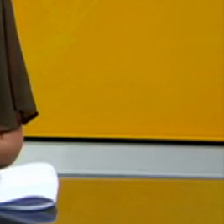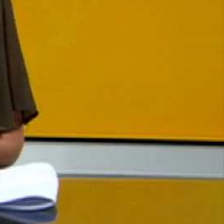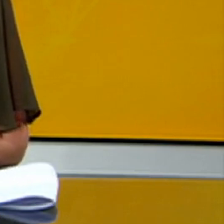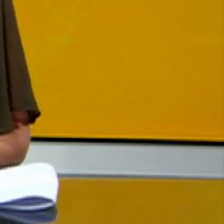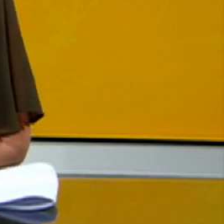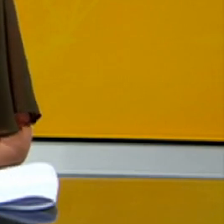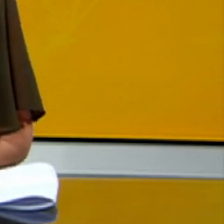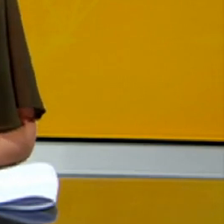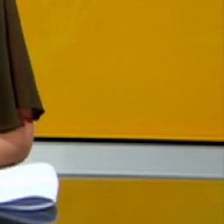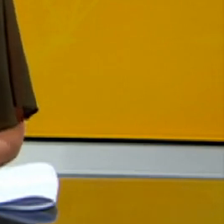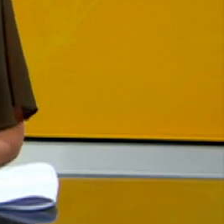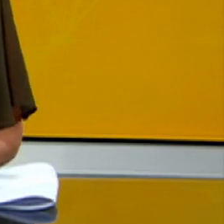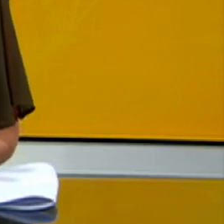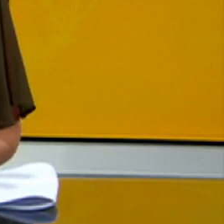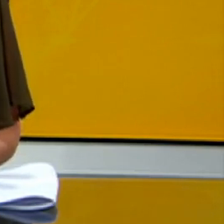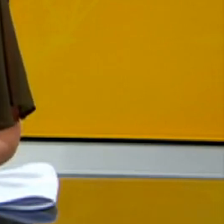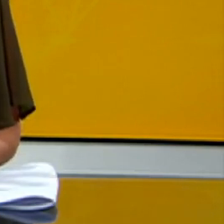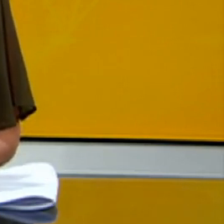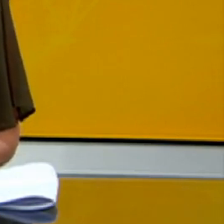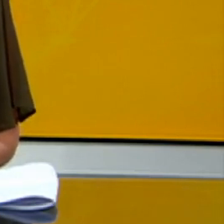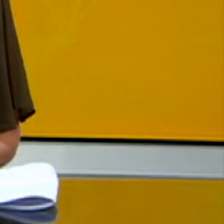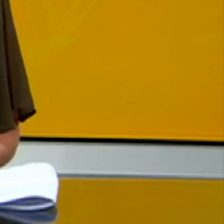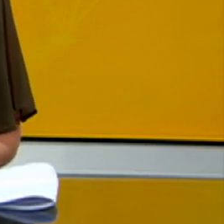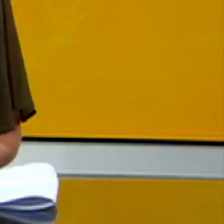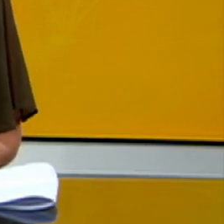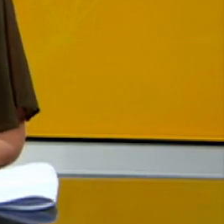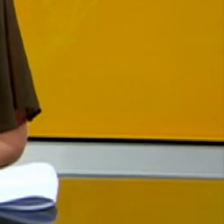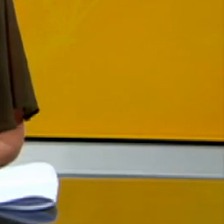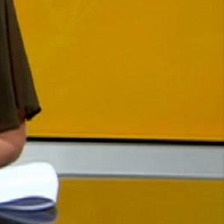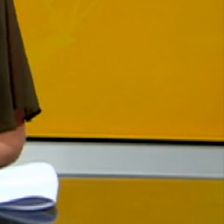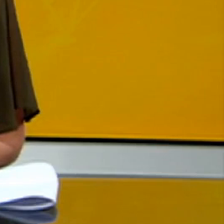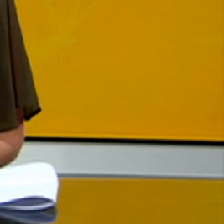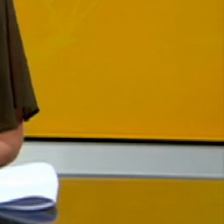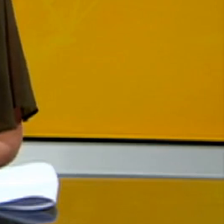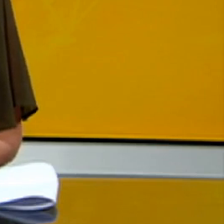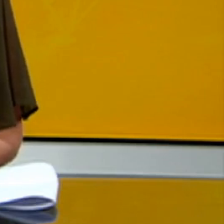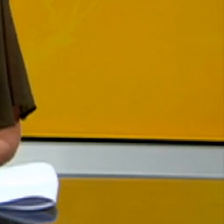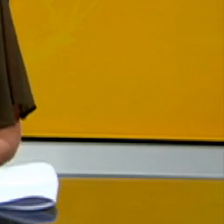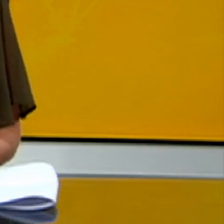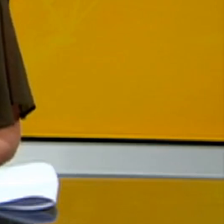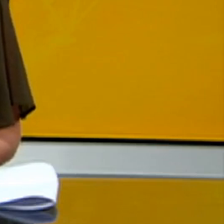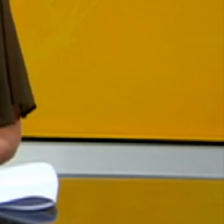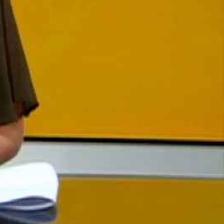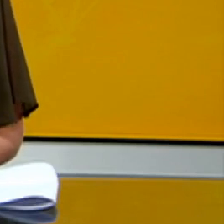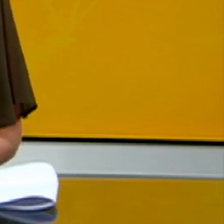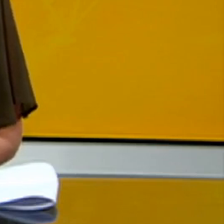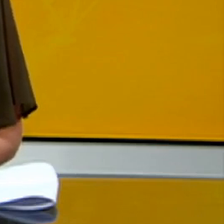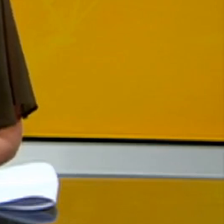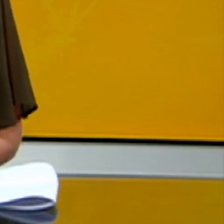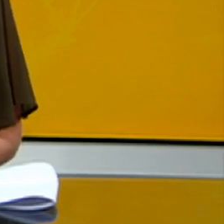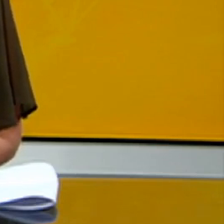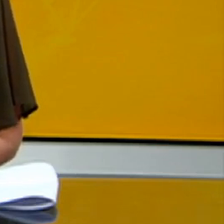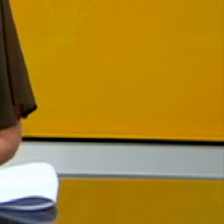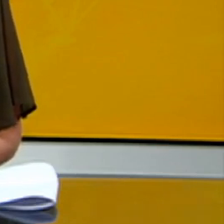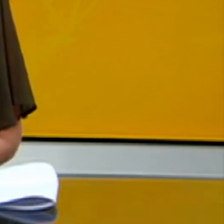Africa is looming. Let's look at now where we are. Let's look at the stats in graphical form as we often do with